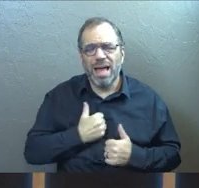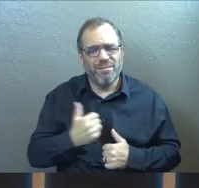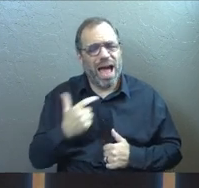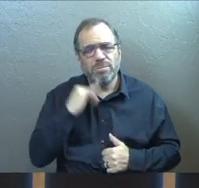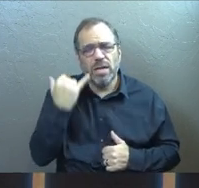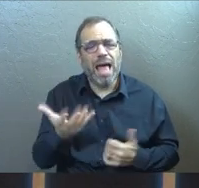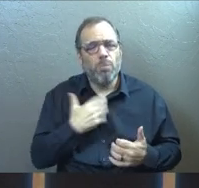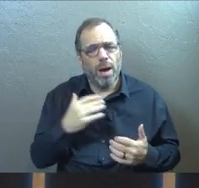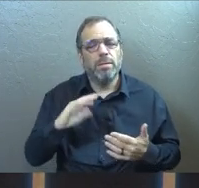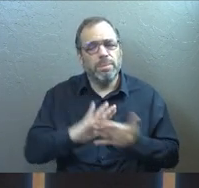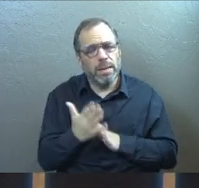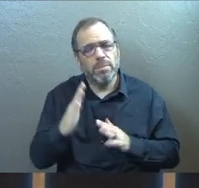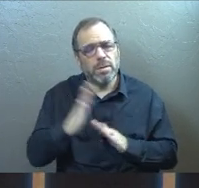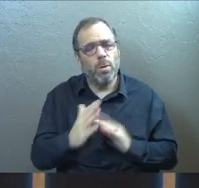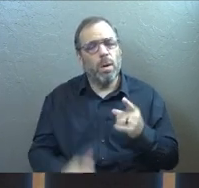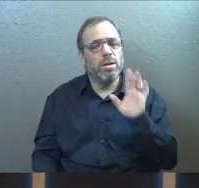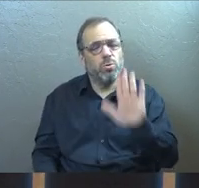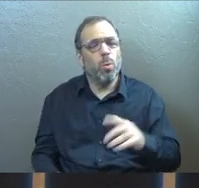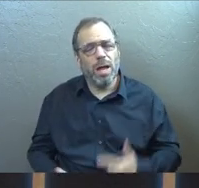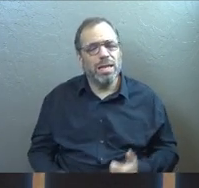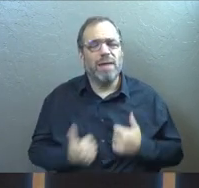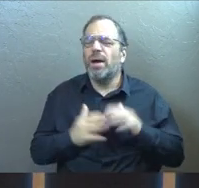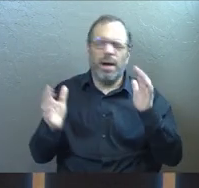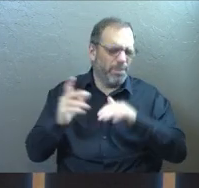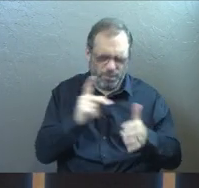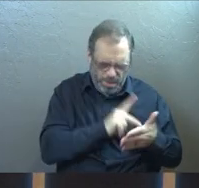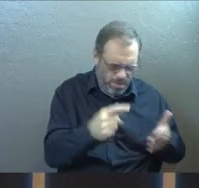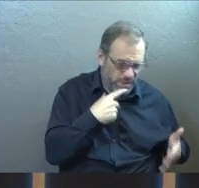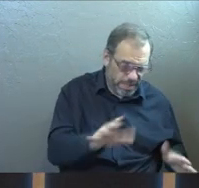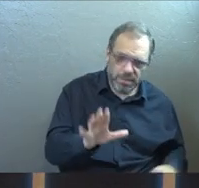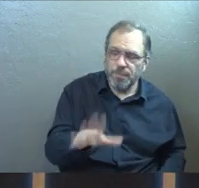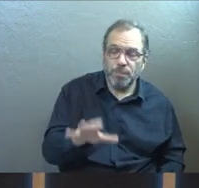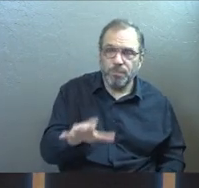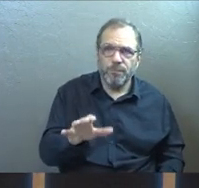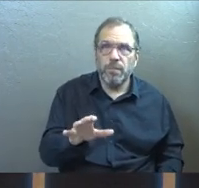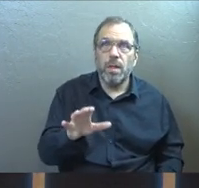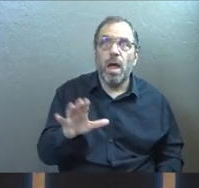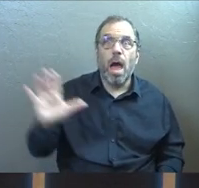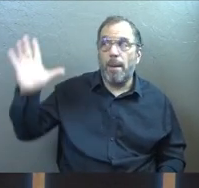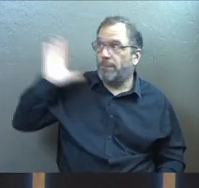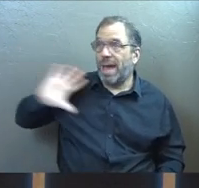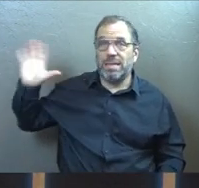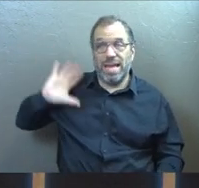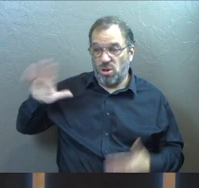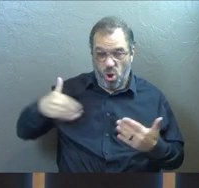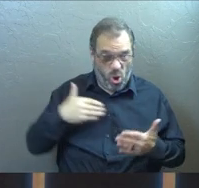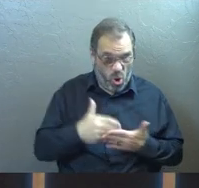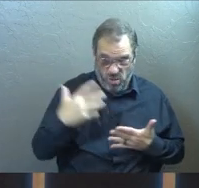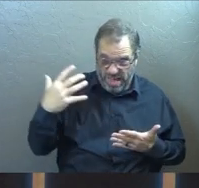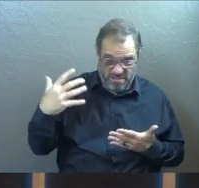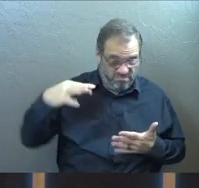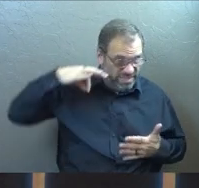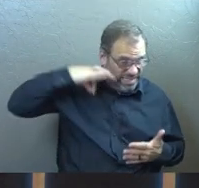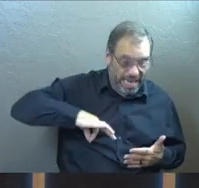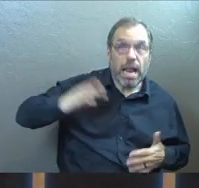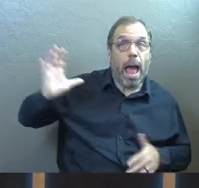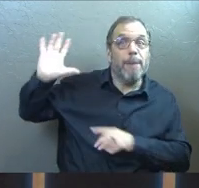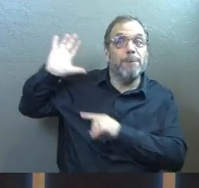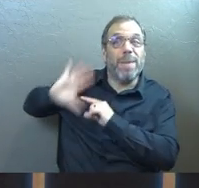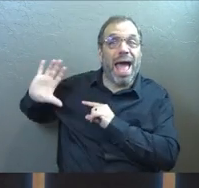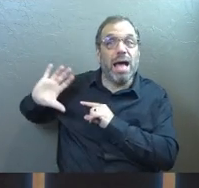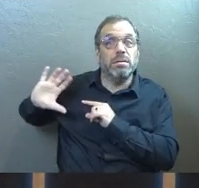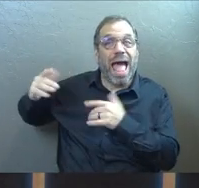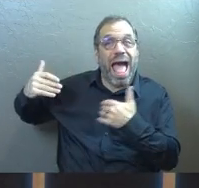life. And so Jesus, or Paul says here, he says, he says, back then, all that game that I had, past tense,